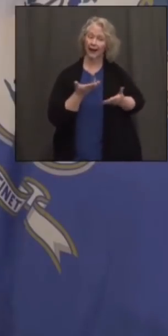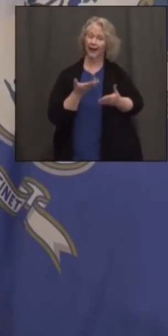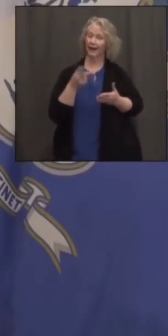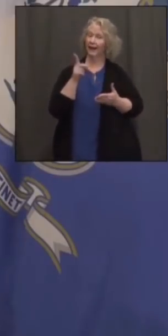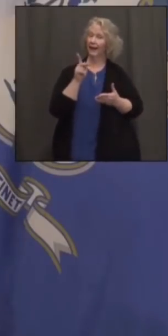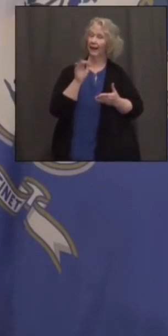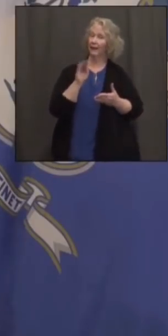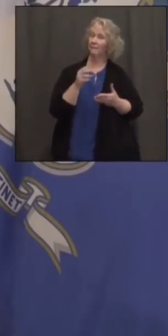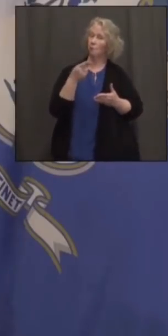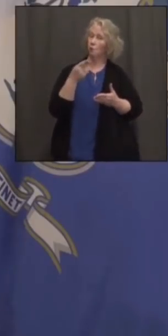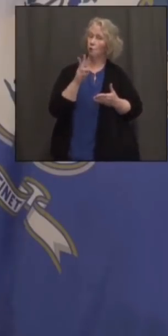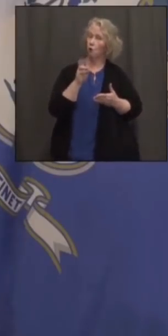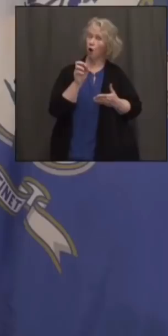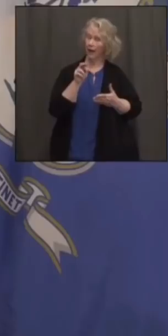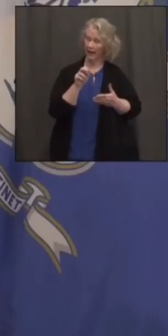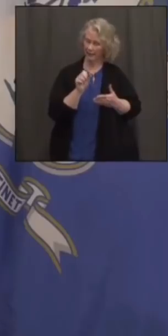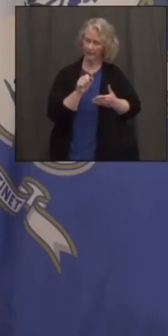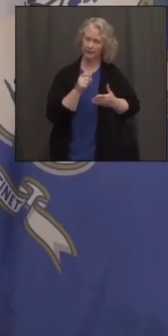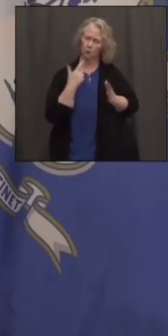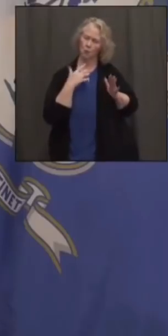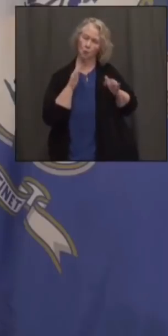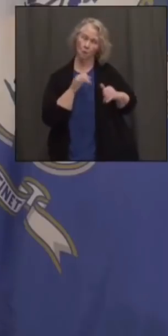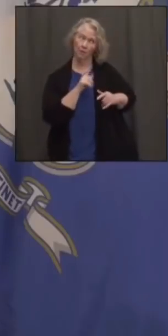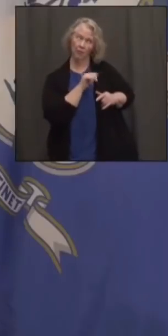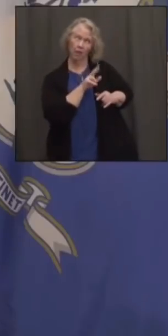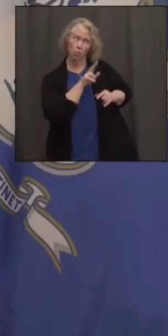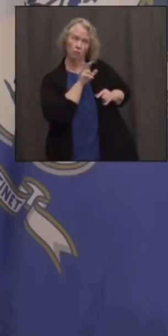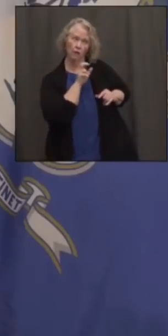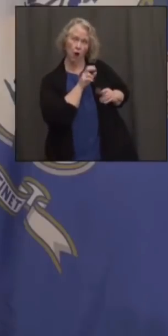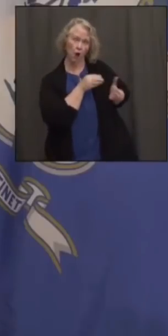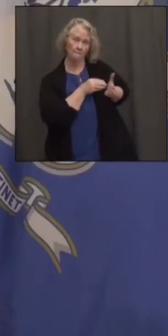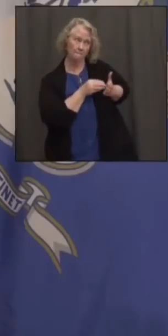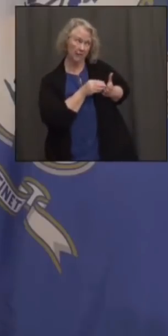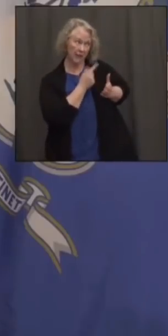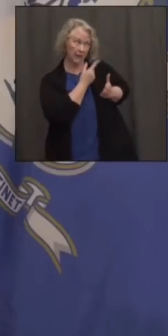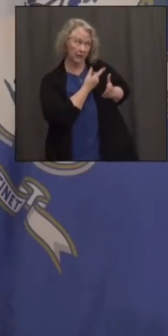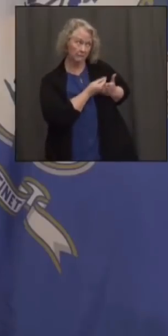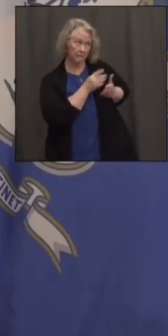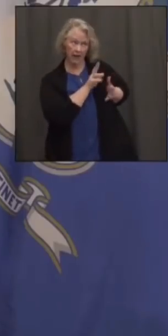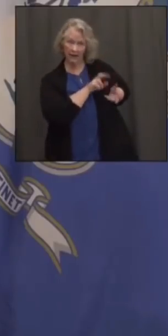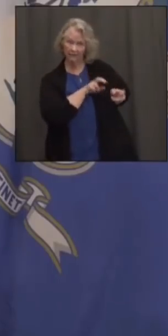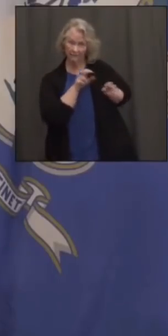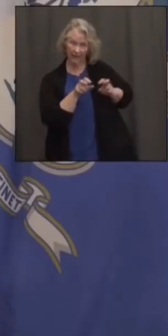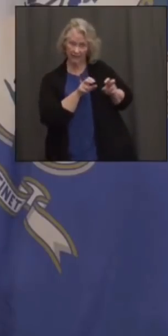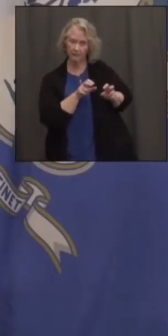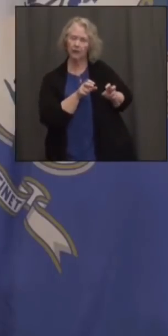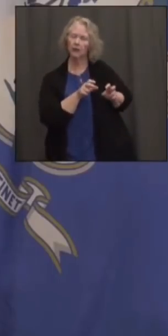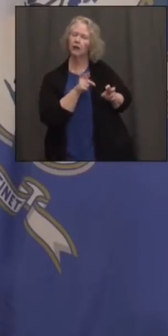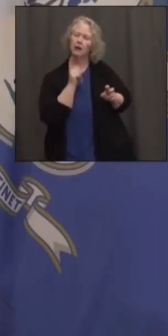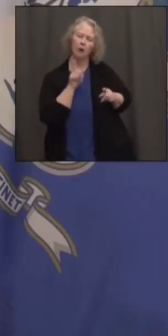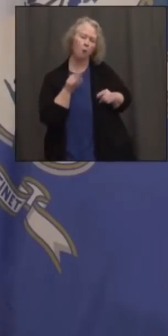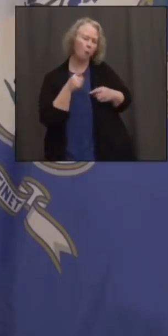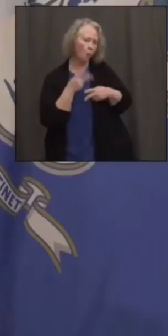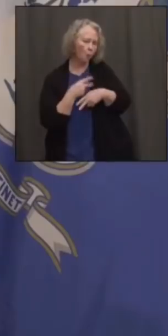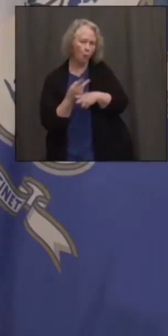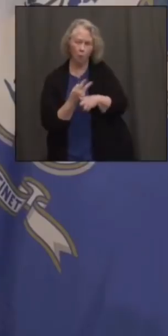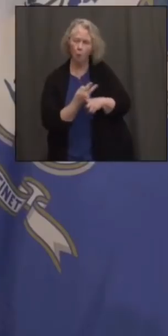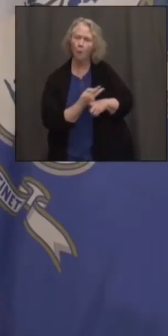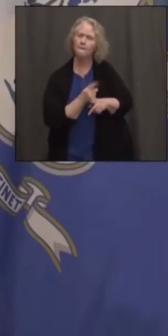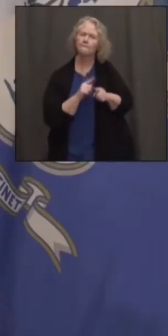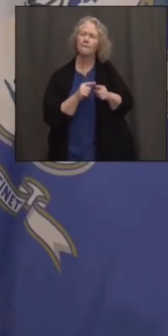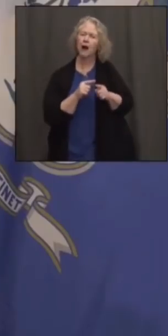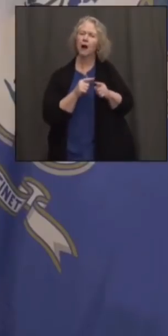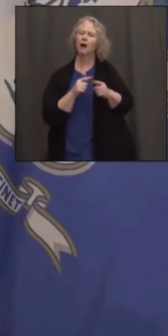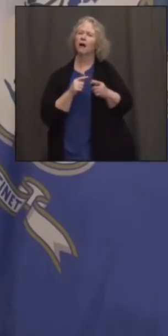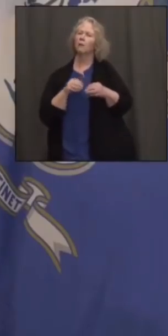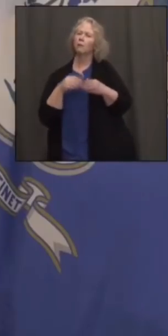at HeadCo that we hope to take this $300 million equity investment fund, not just provide loans, but also provide some